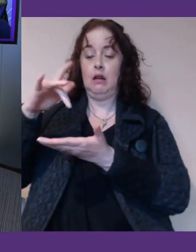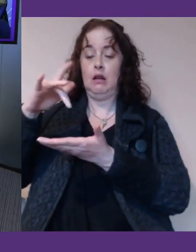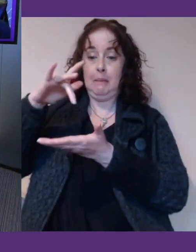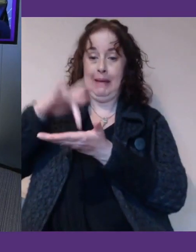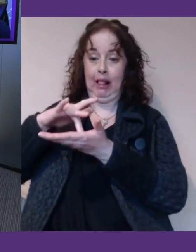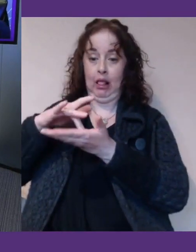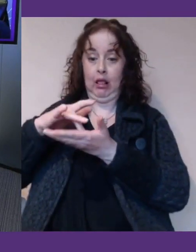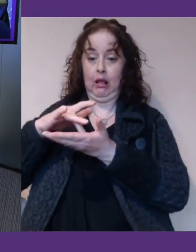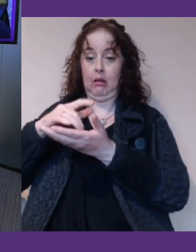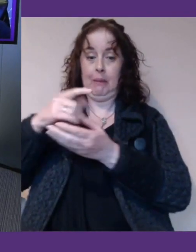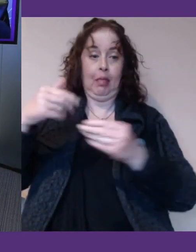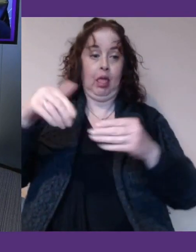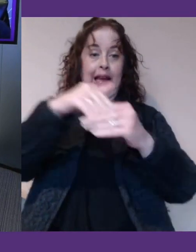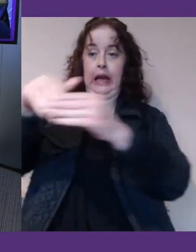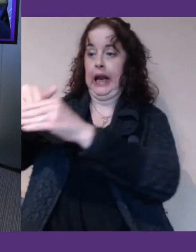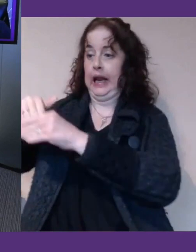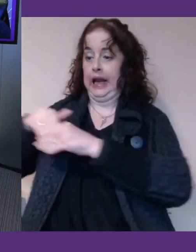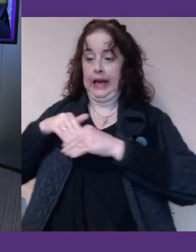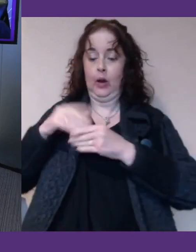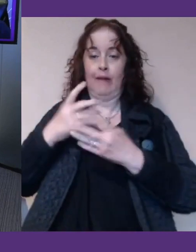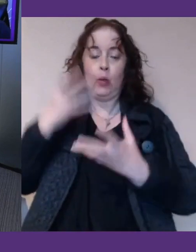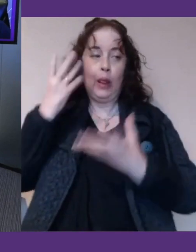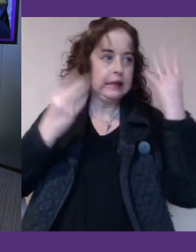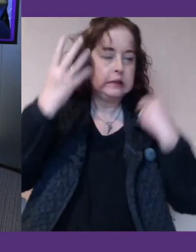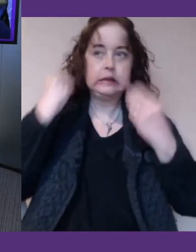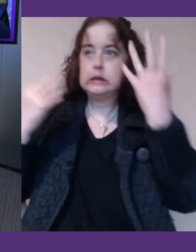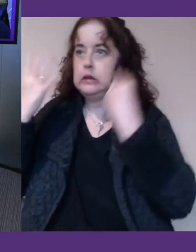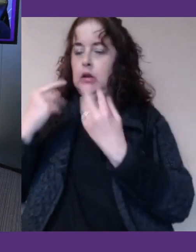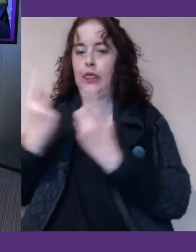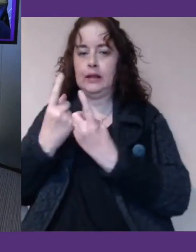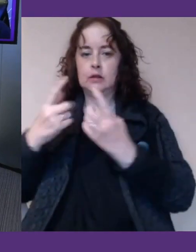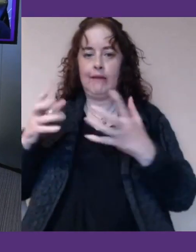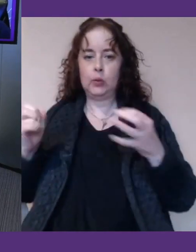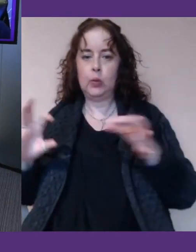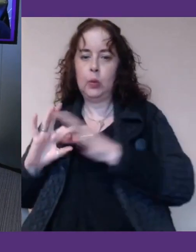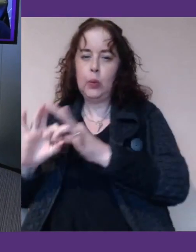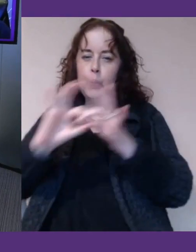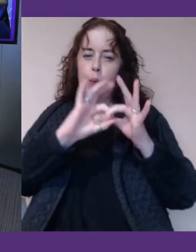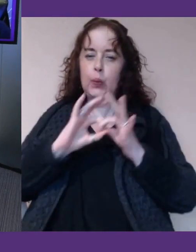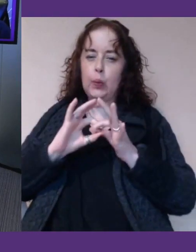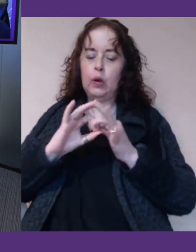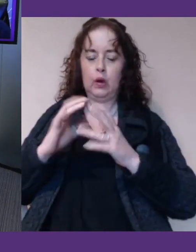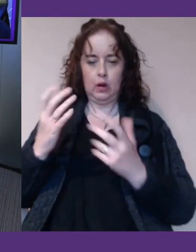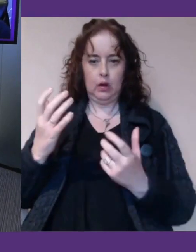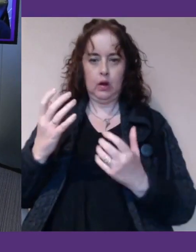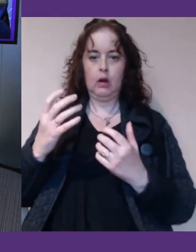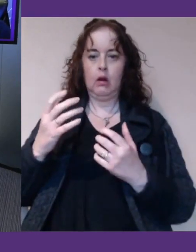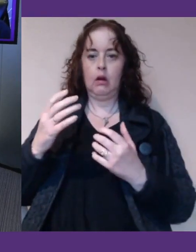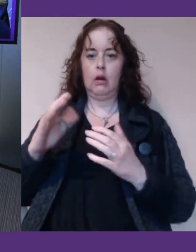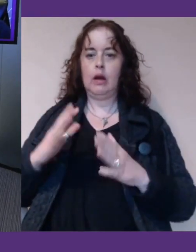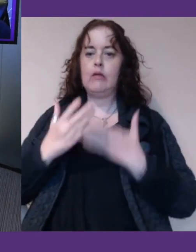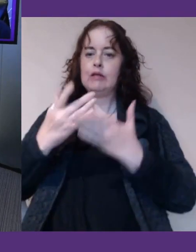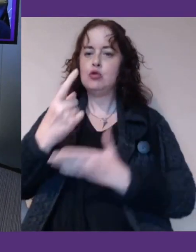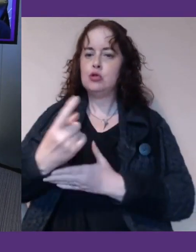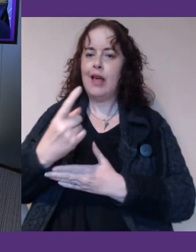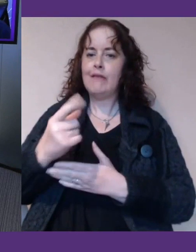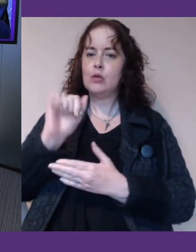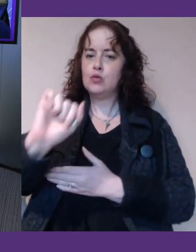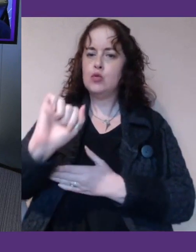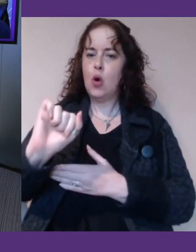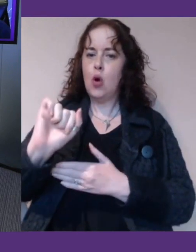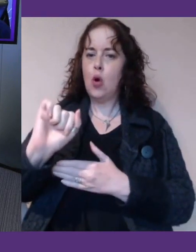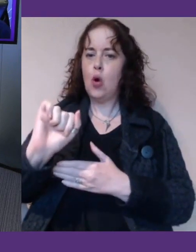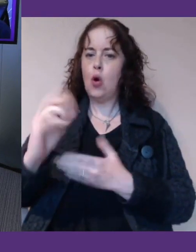and people he's got to listen to and things he's got to weave together. mean, could you introduce yourself? Because your input, I think, is about how